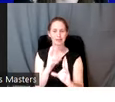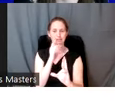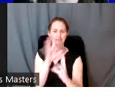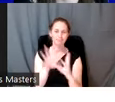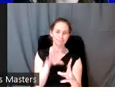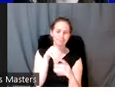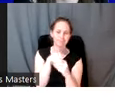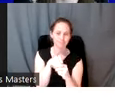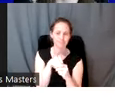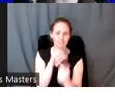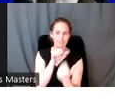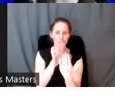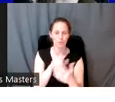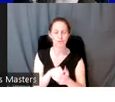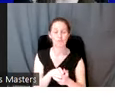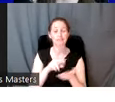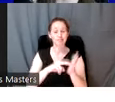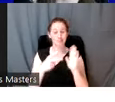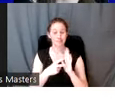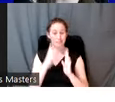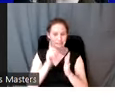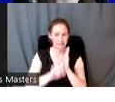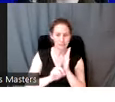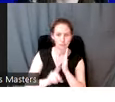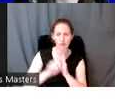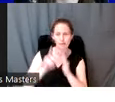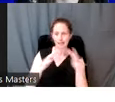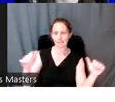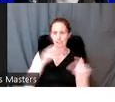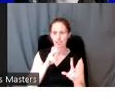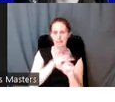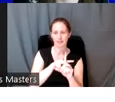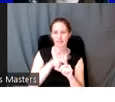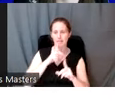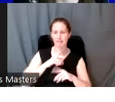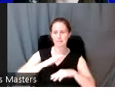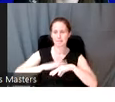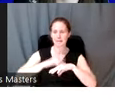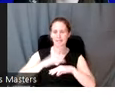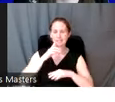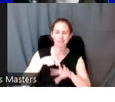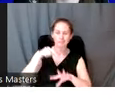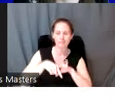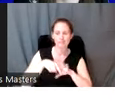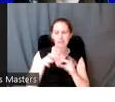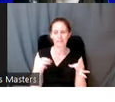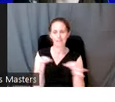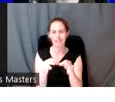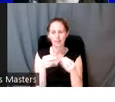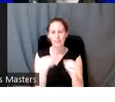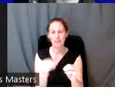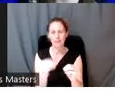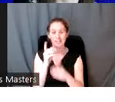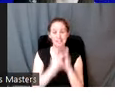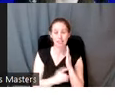engaged practice. This involves exploring the diverse applications of minimally invasive field methods and digital media